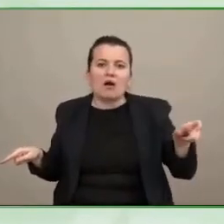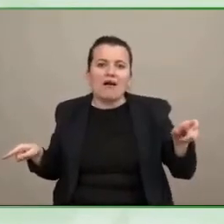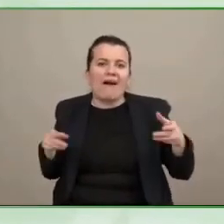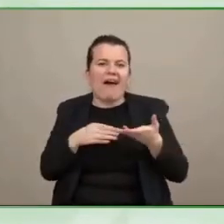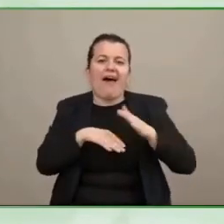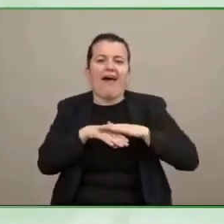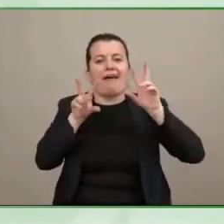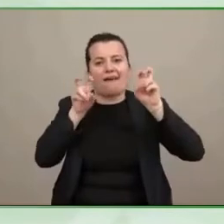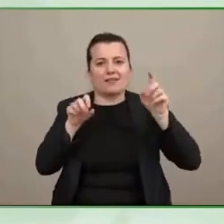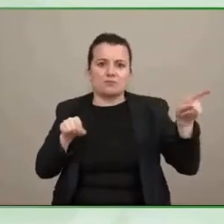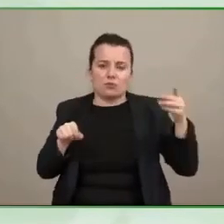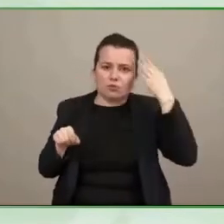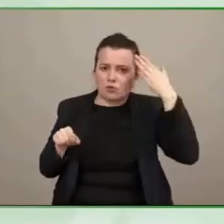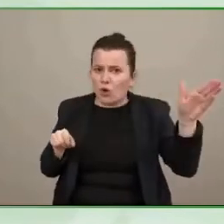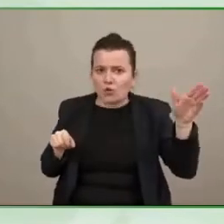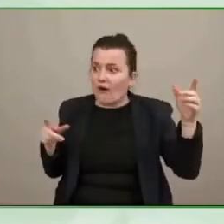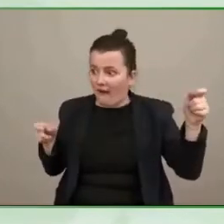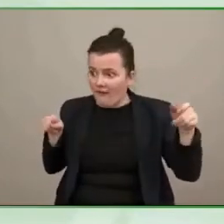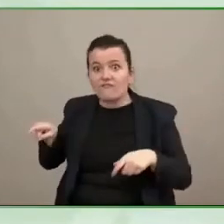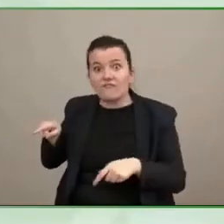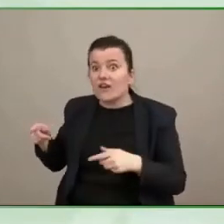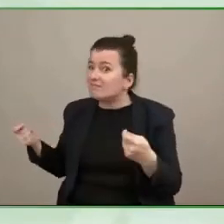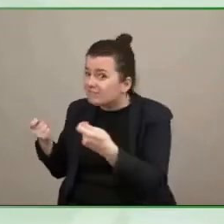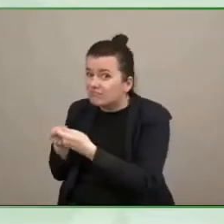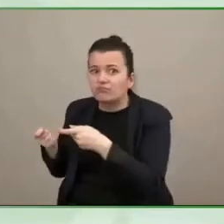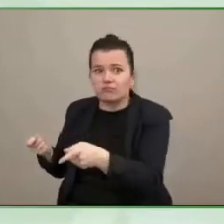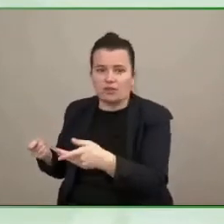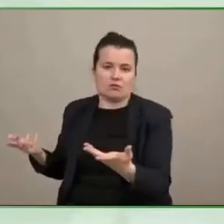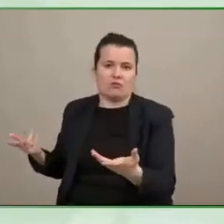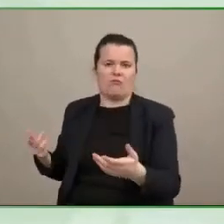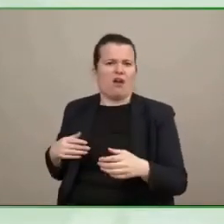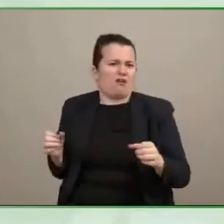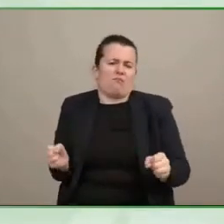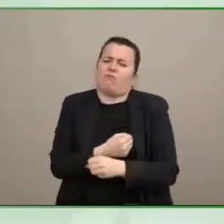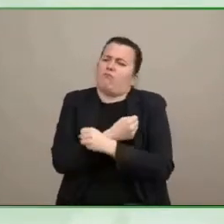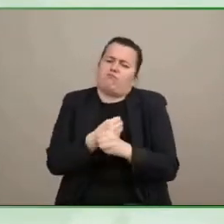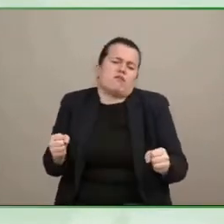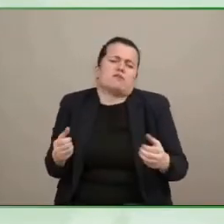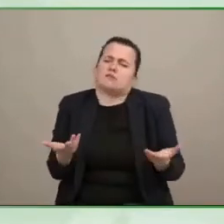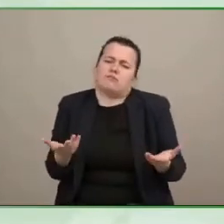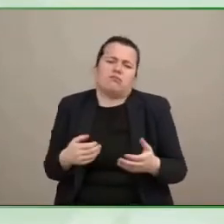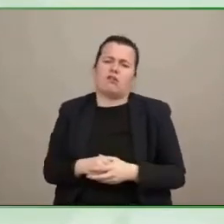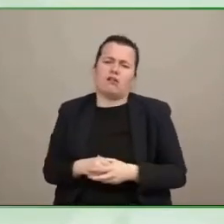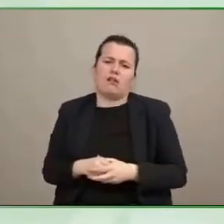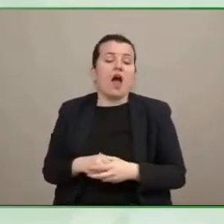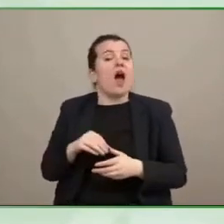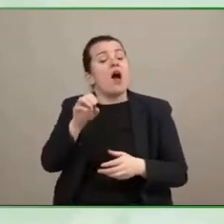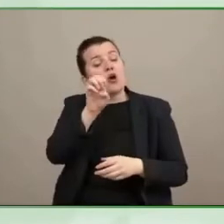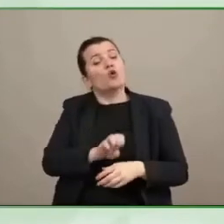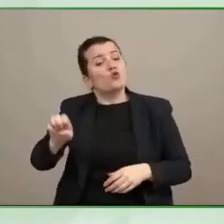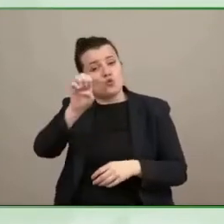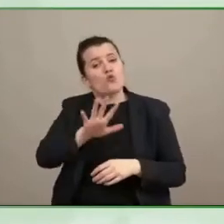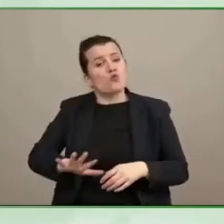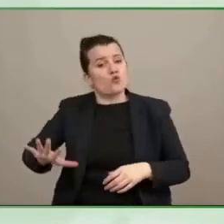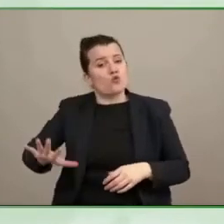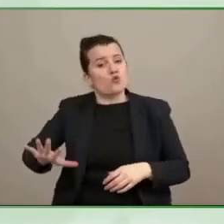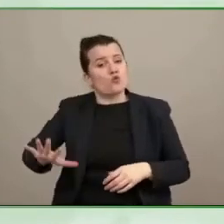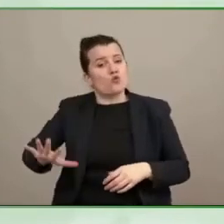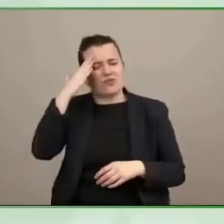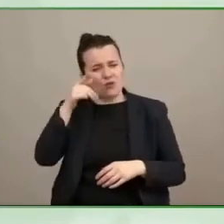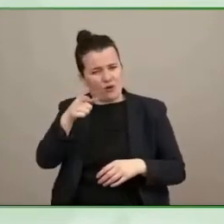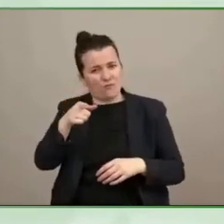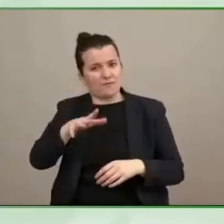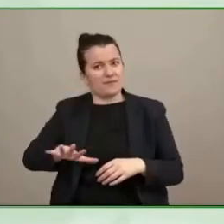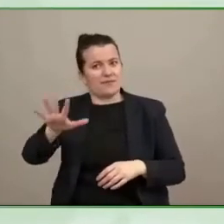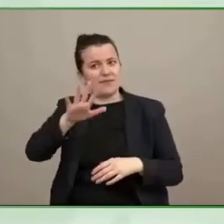where in europe i know some countries are people in europe are afraid that the united states ruling is going to